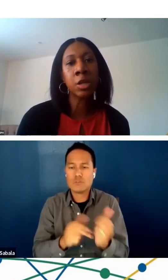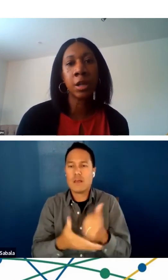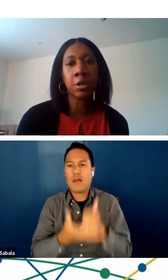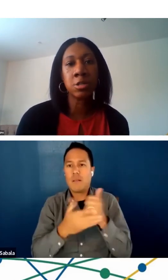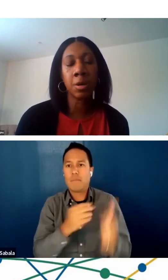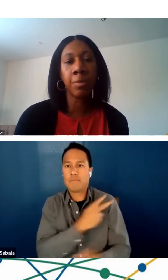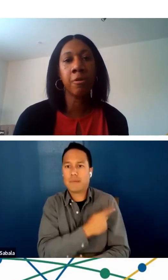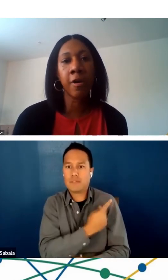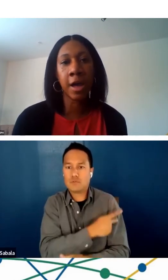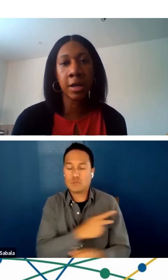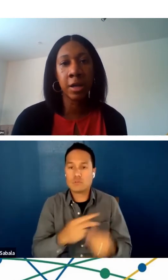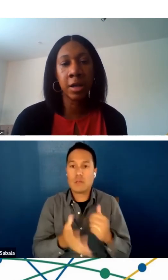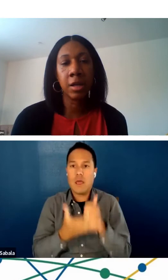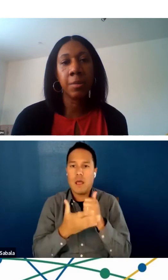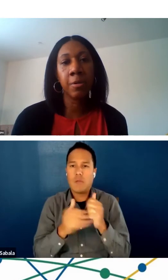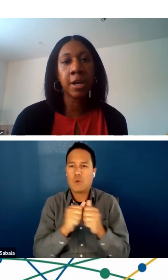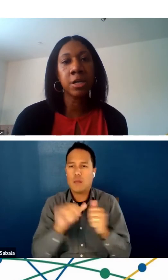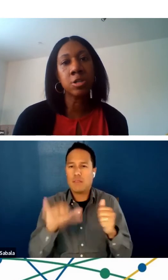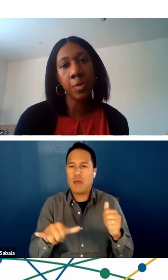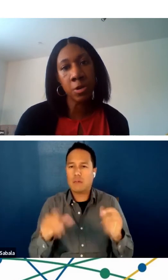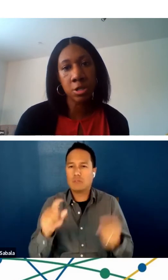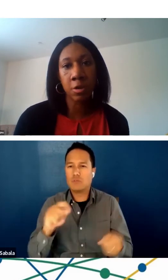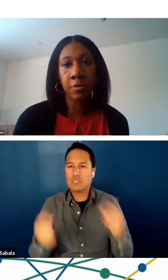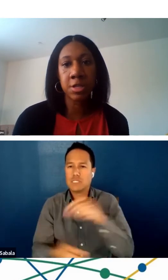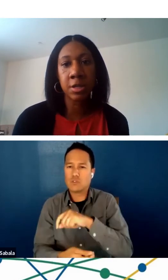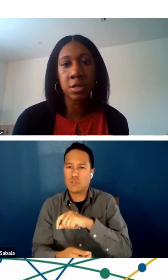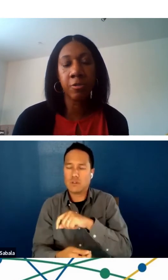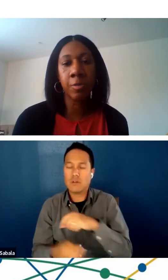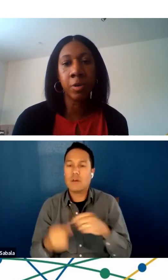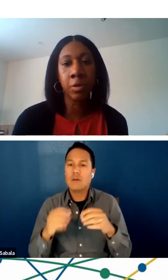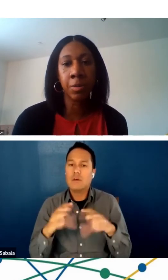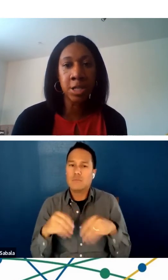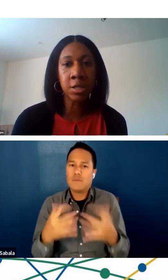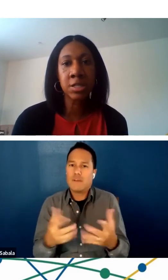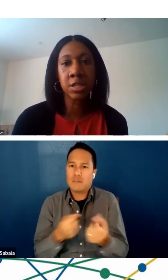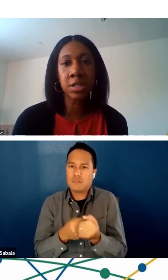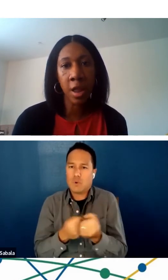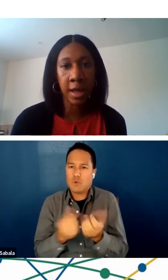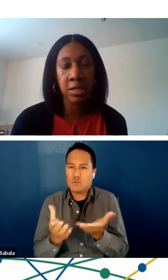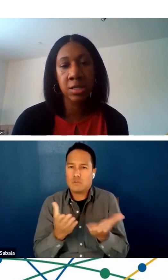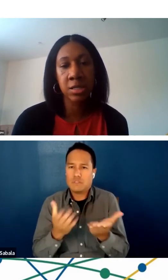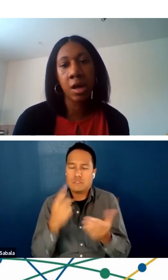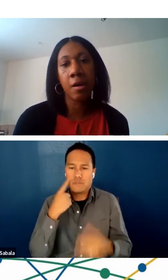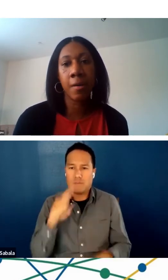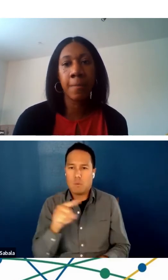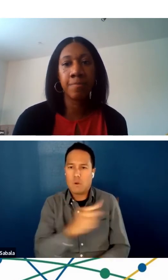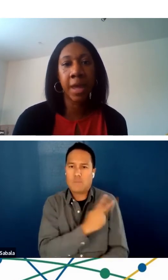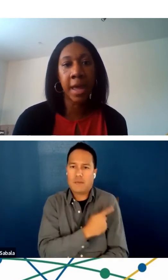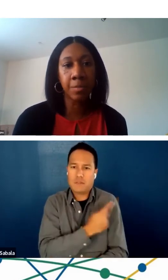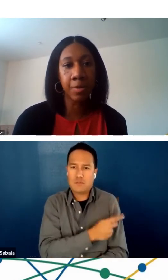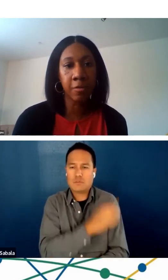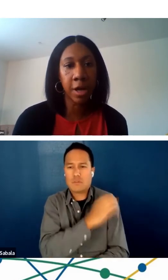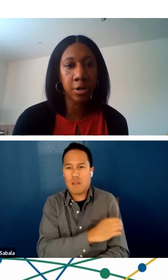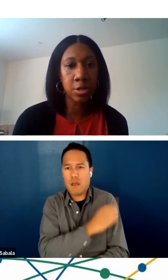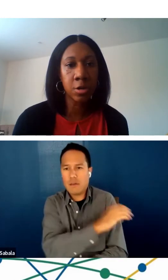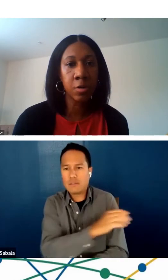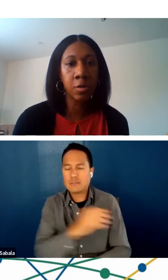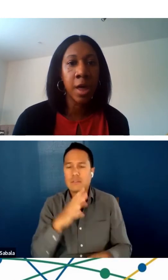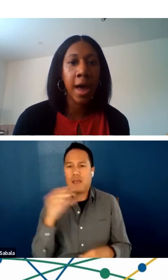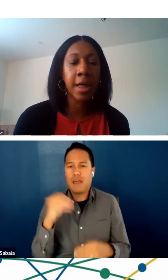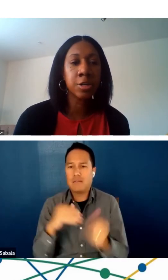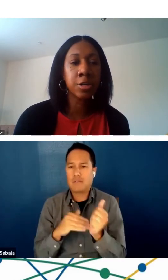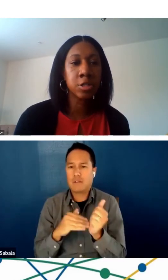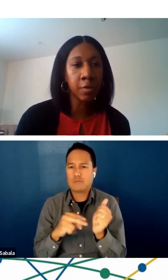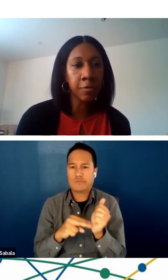making sure that there's provide providing support services for both patients, clients, and providers.